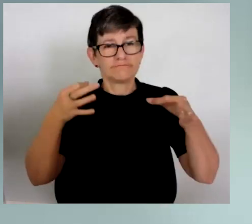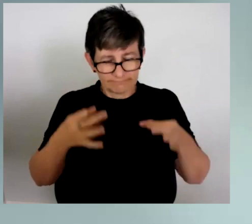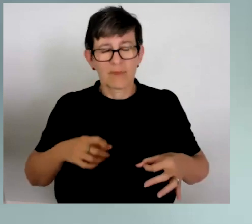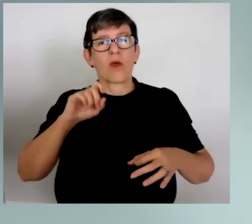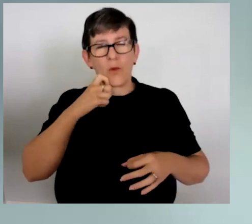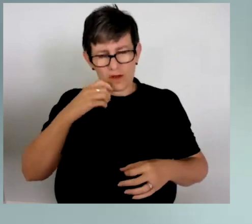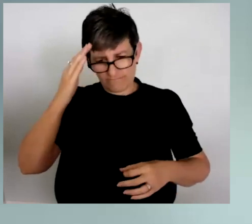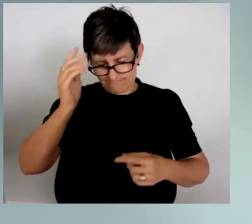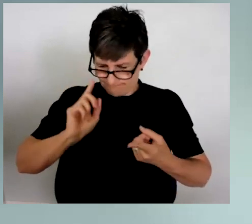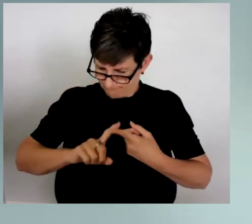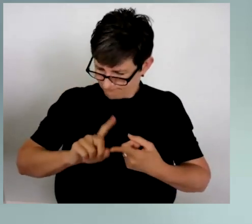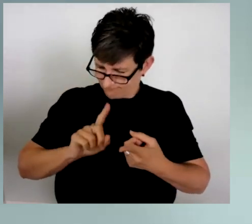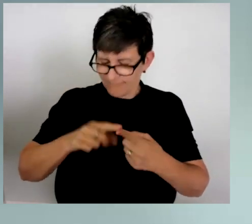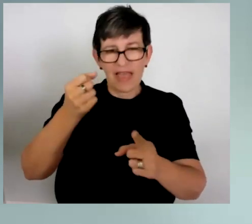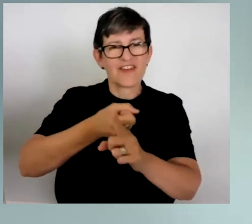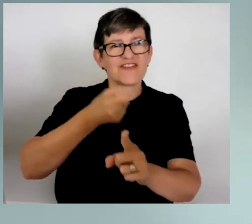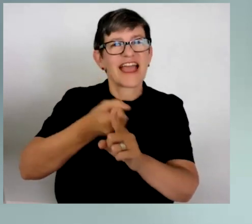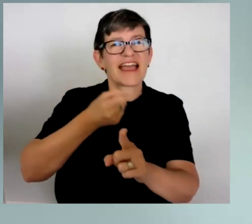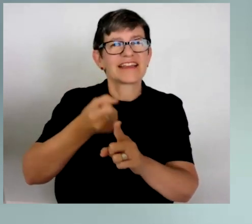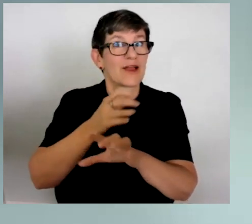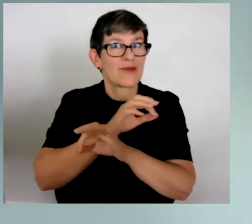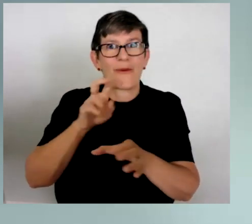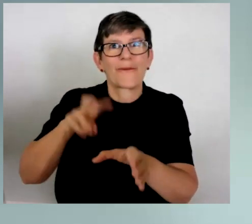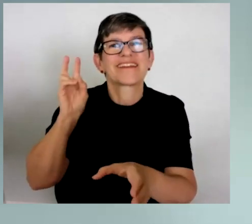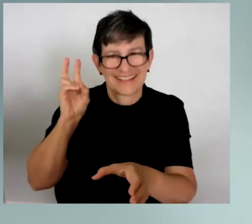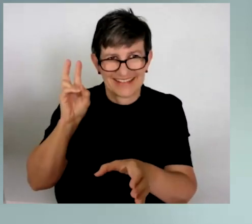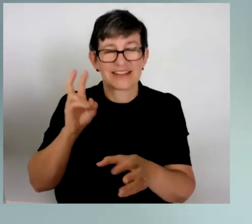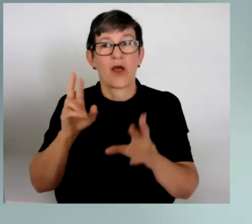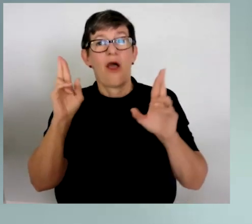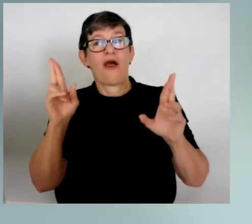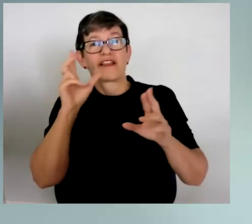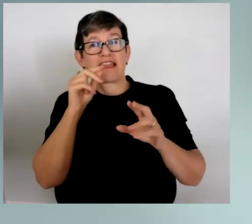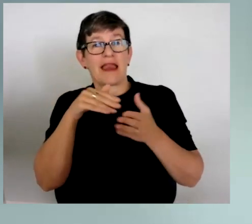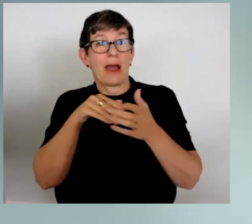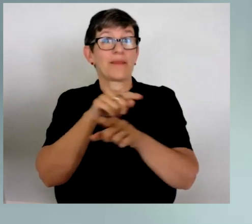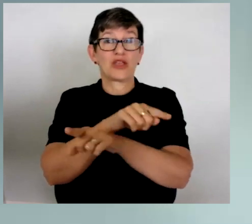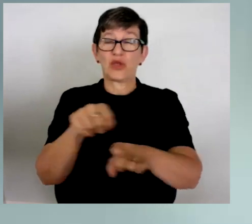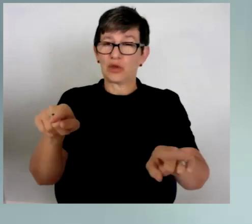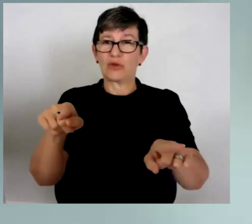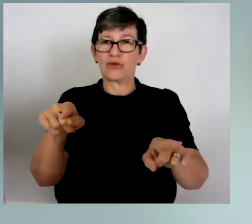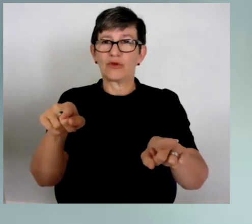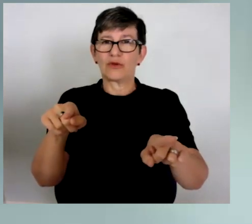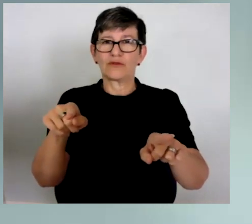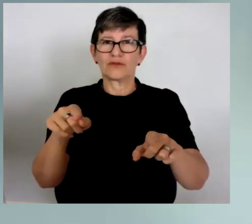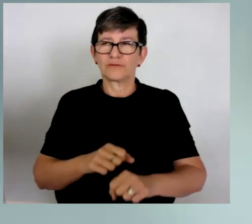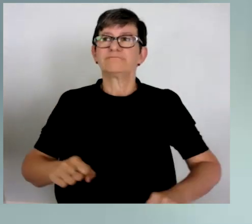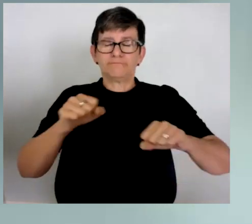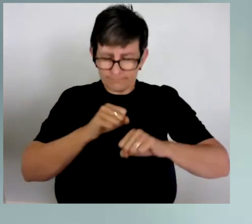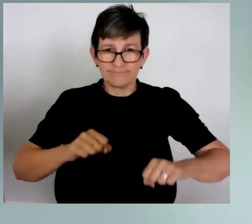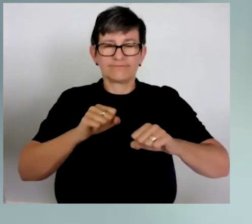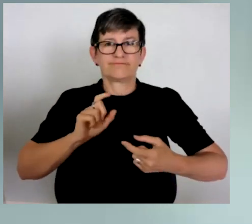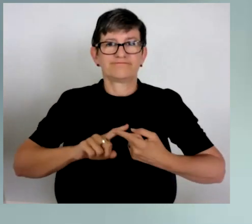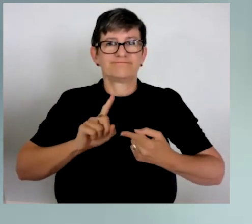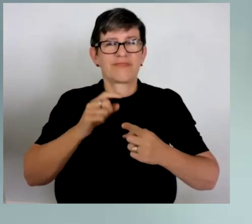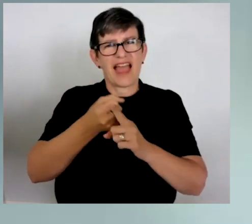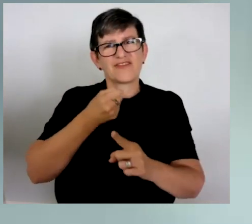advocating, what's kept me going, and hopefully that will help you to maintain your energy for